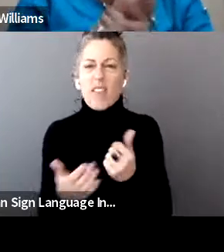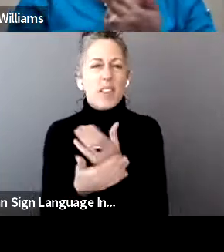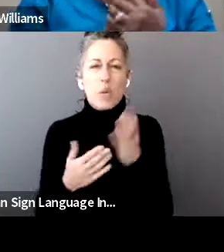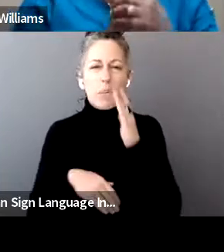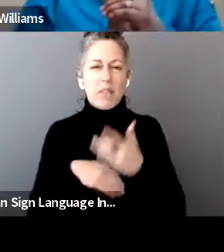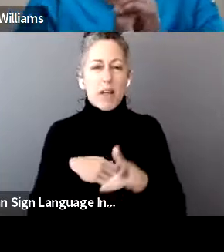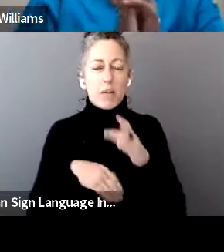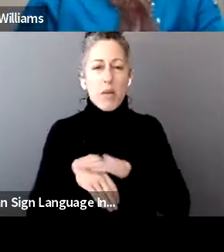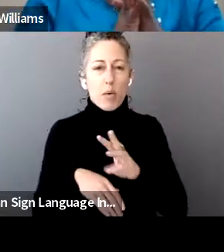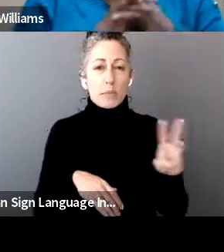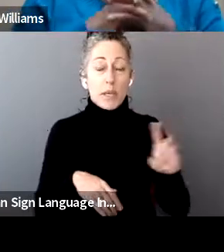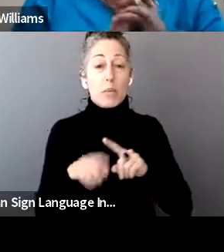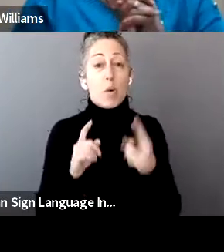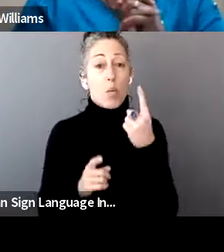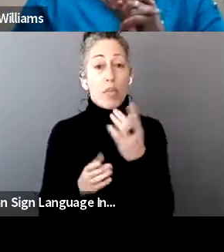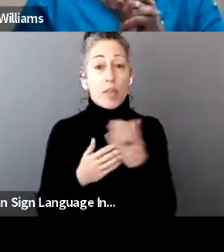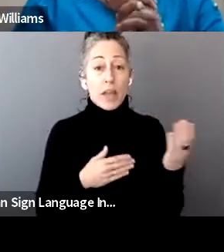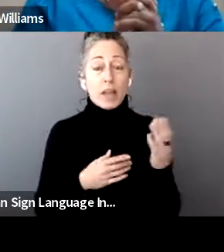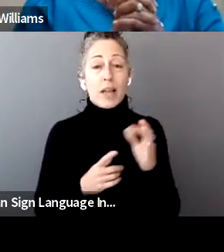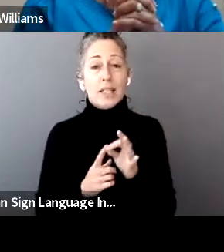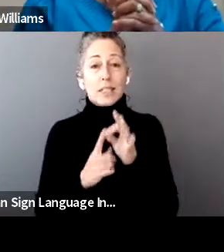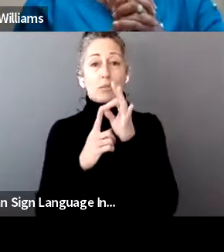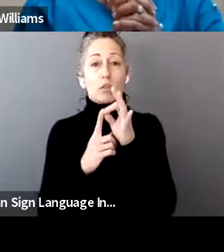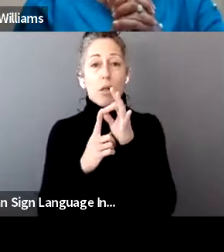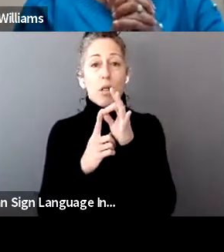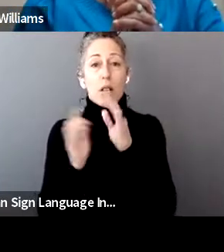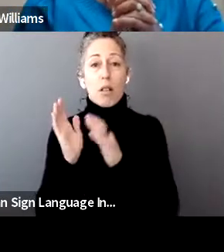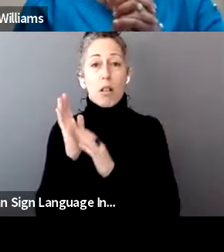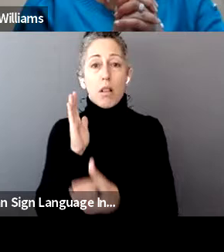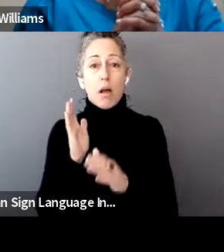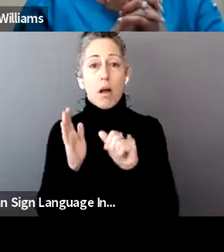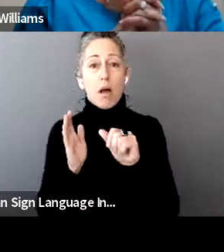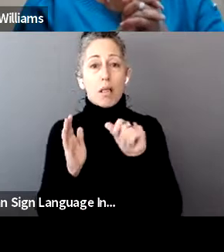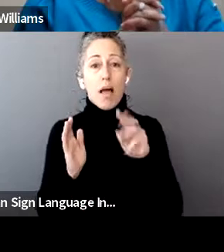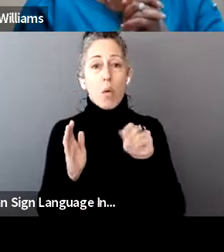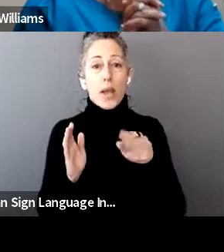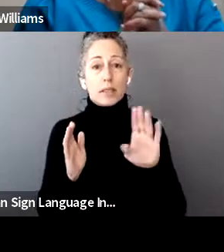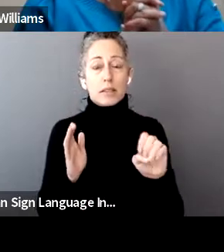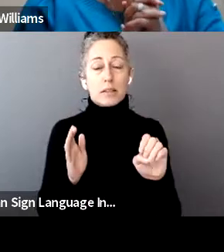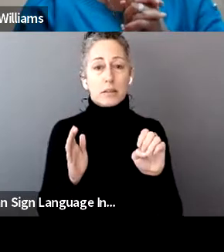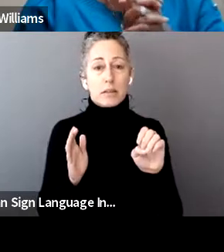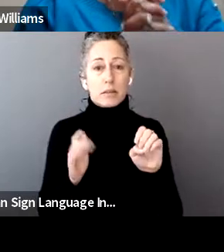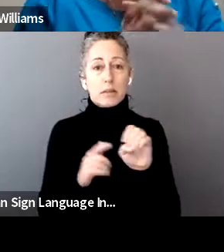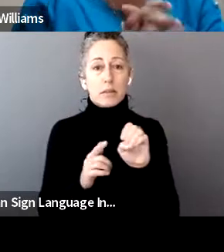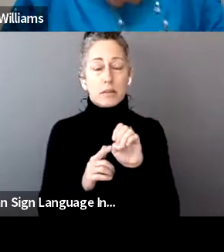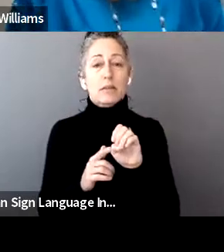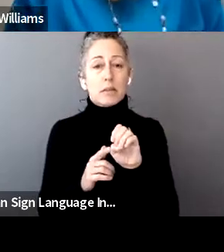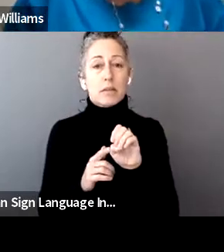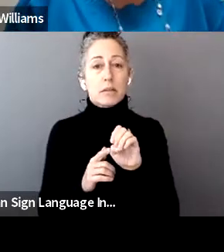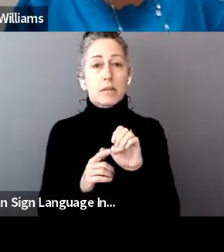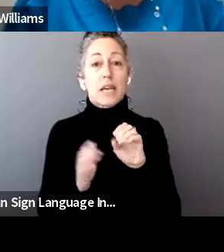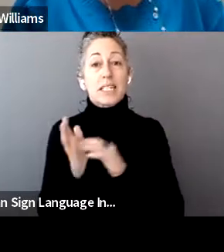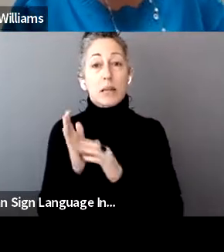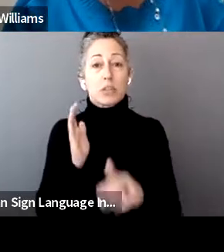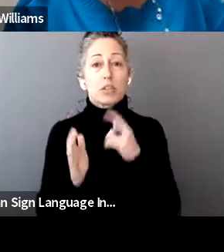we had this year was our exemption allowance changed. It is now $2,325 per person, $2,325